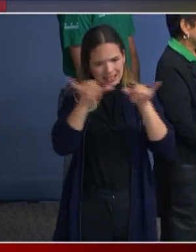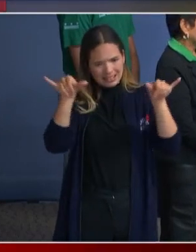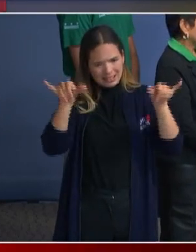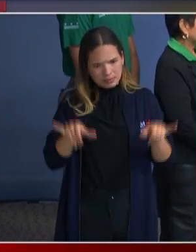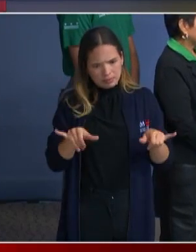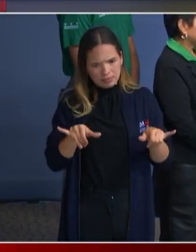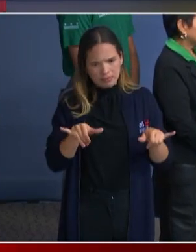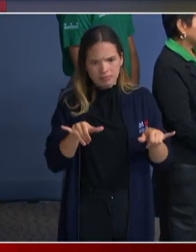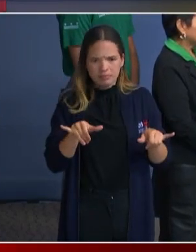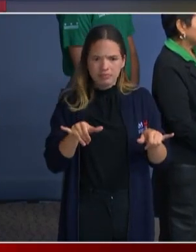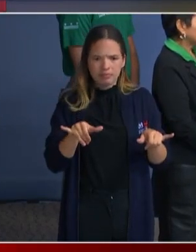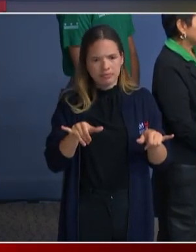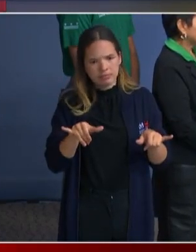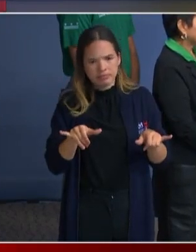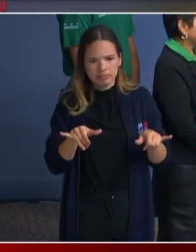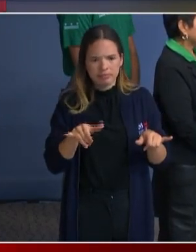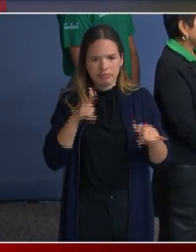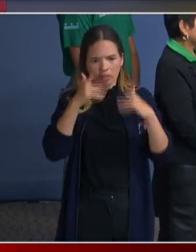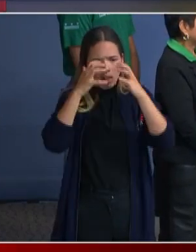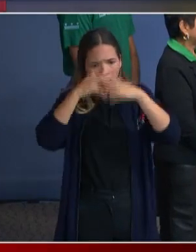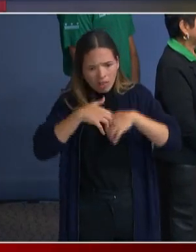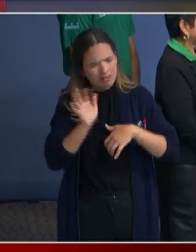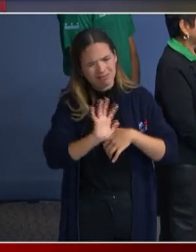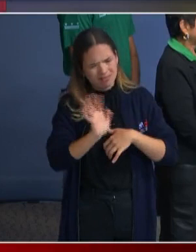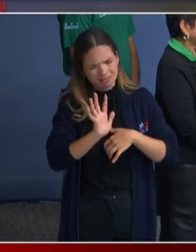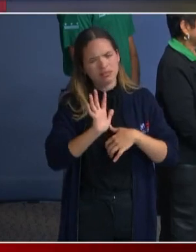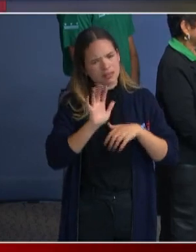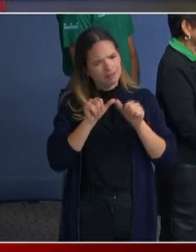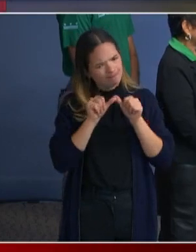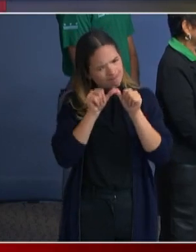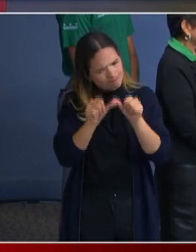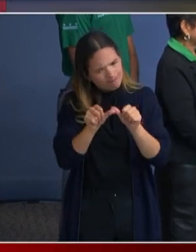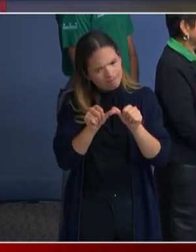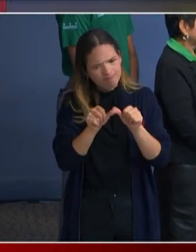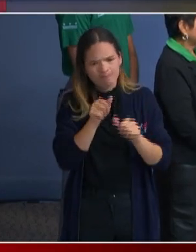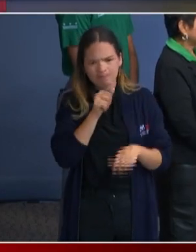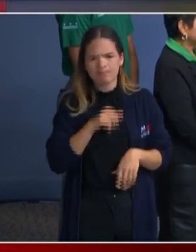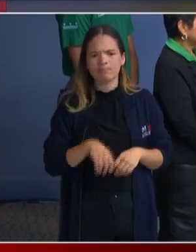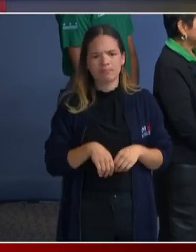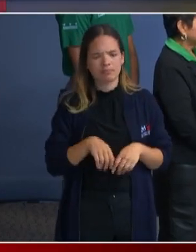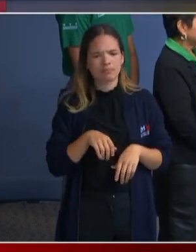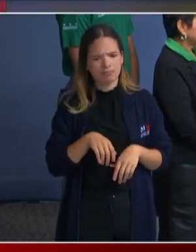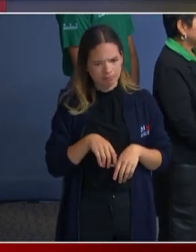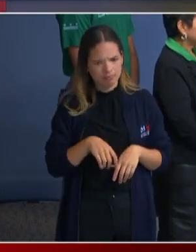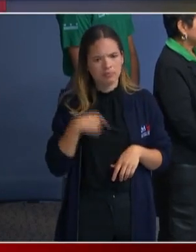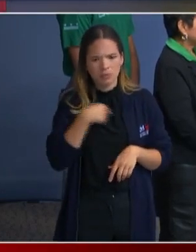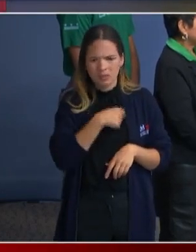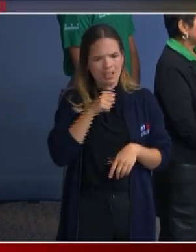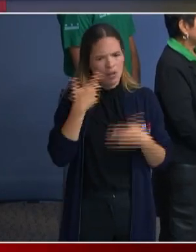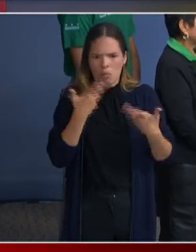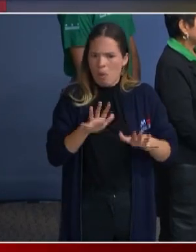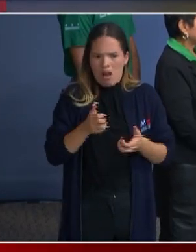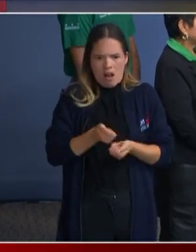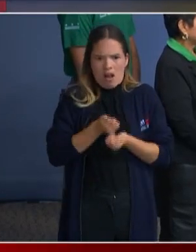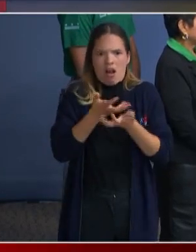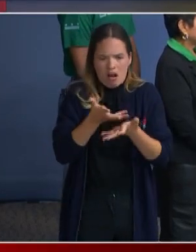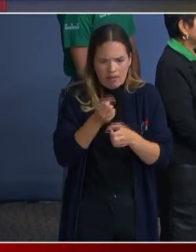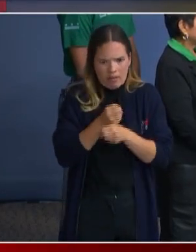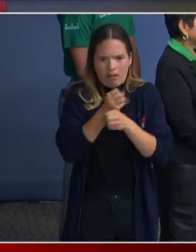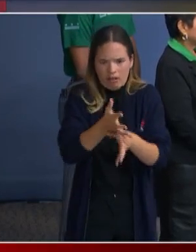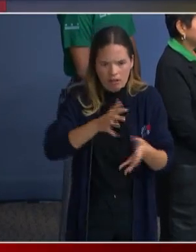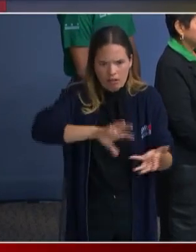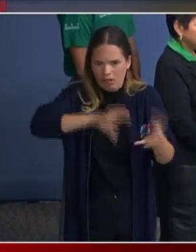that is certainly not of our making. And we are putting in place a